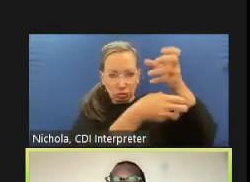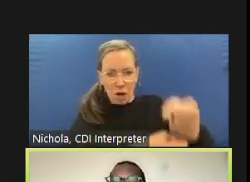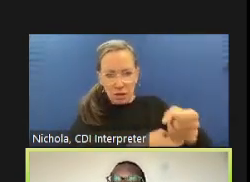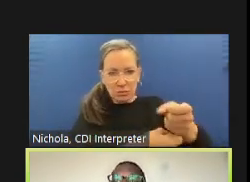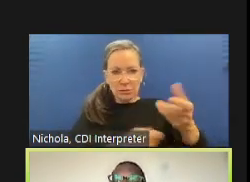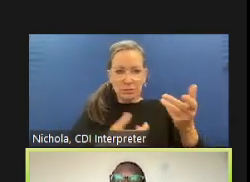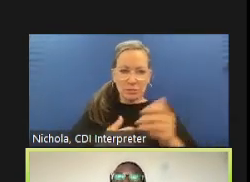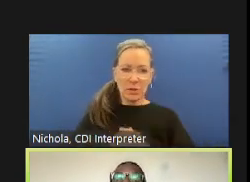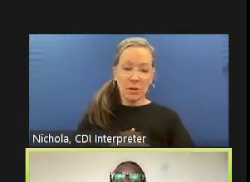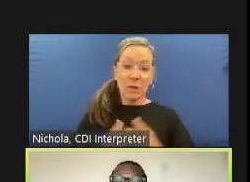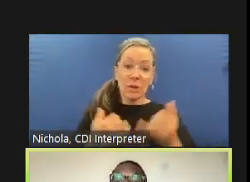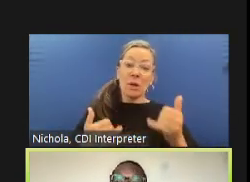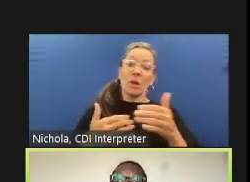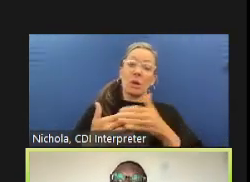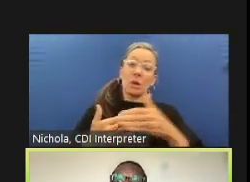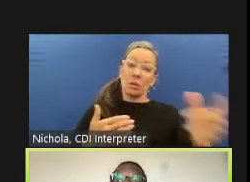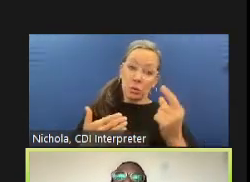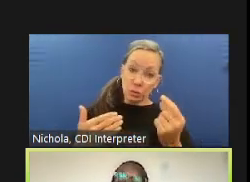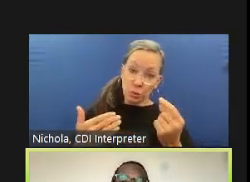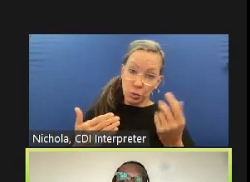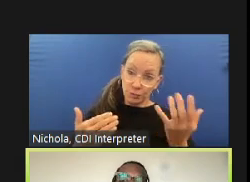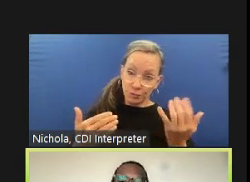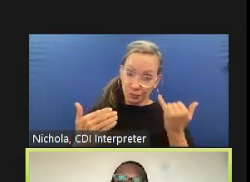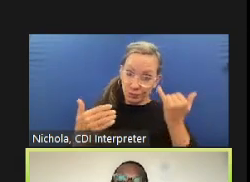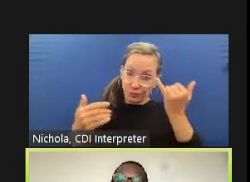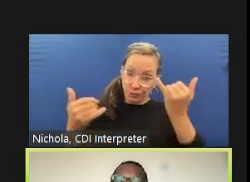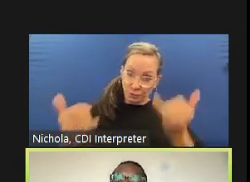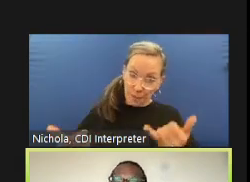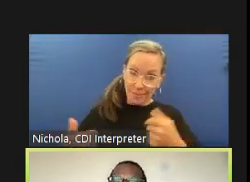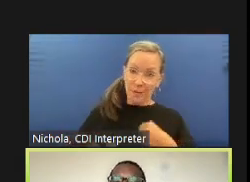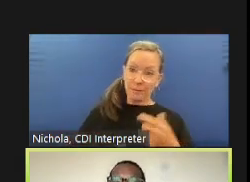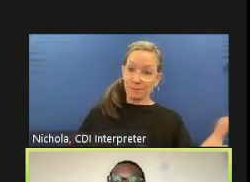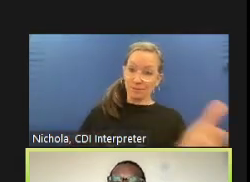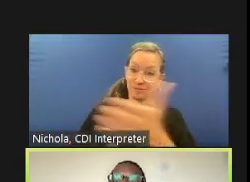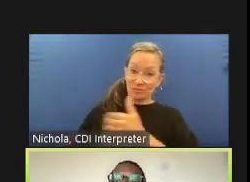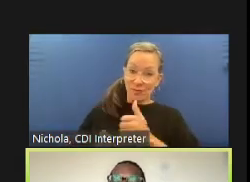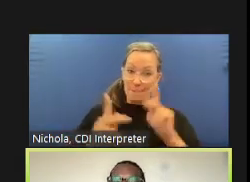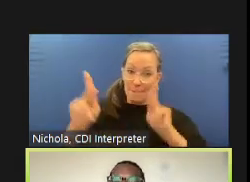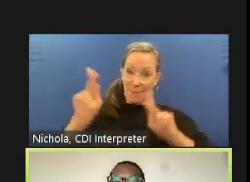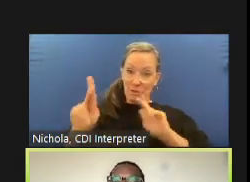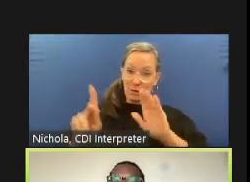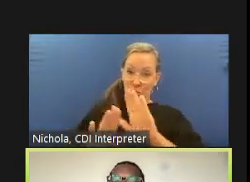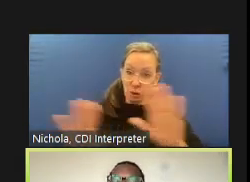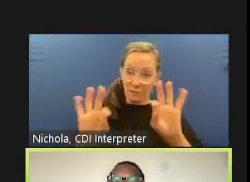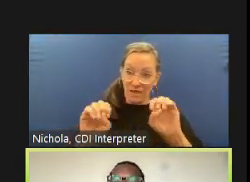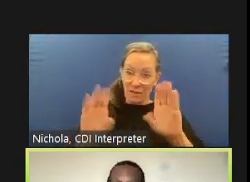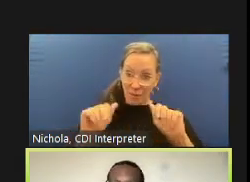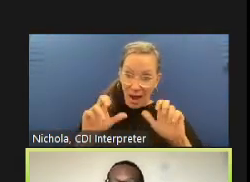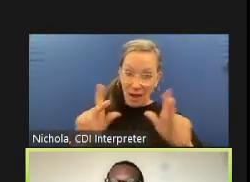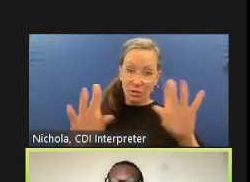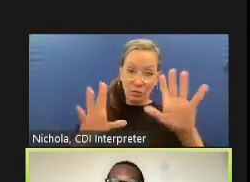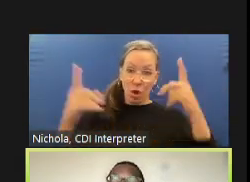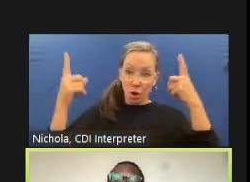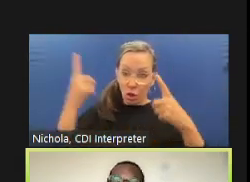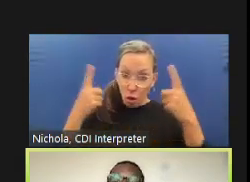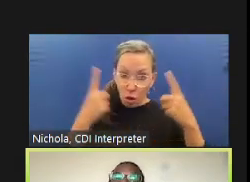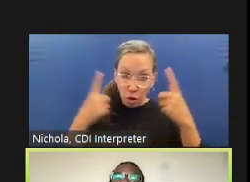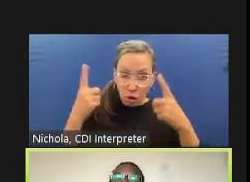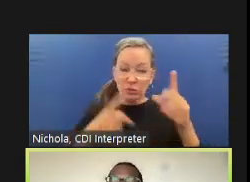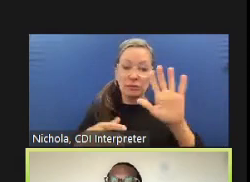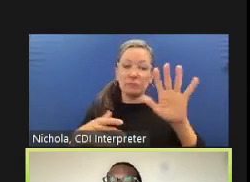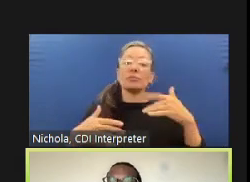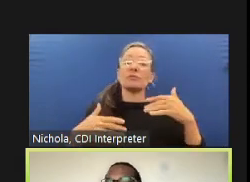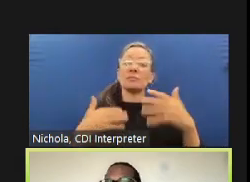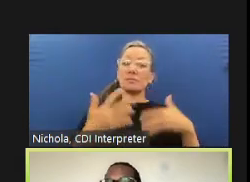hear from people and also moving forward to come to a conclusion so that marin county can adopt